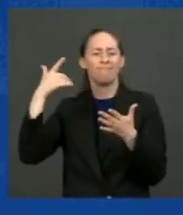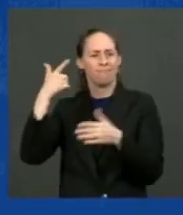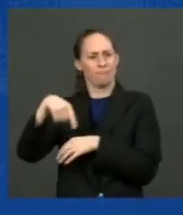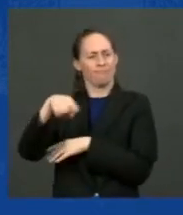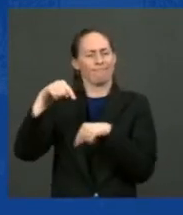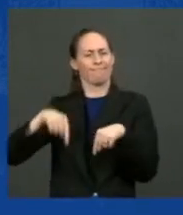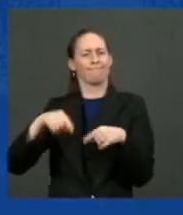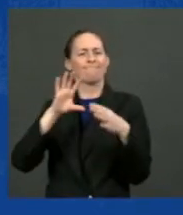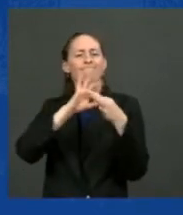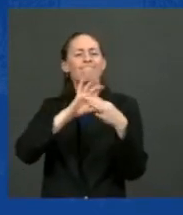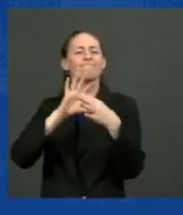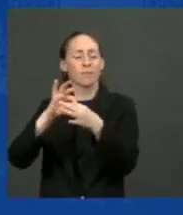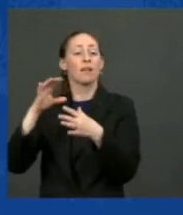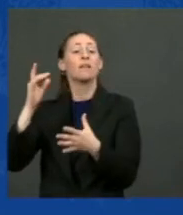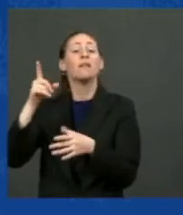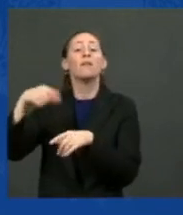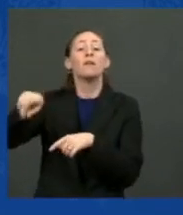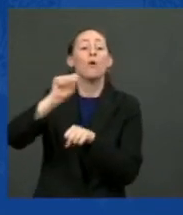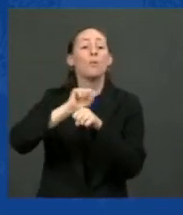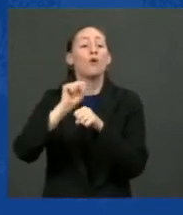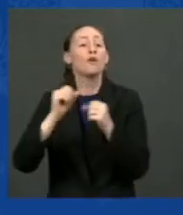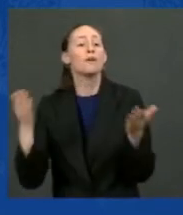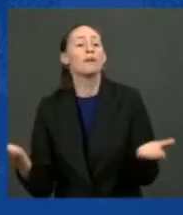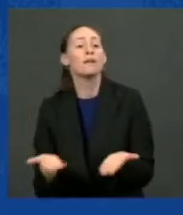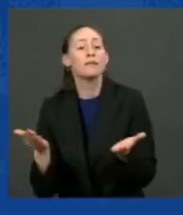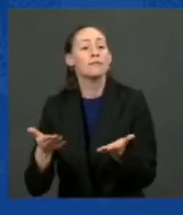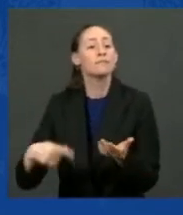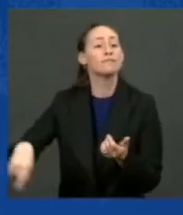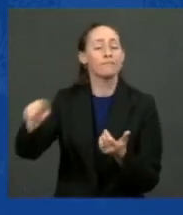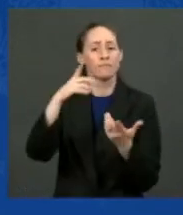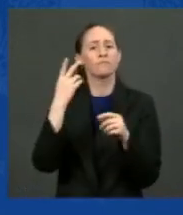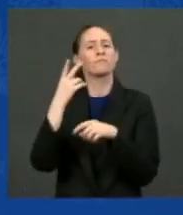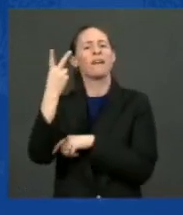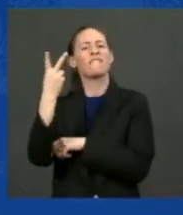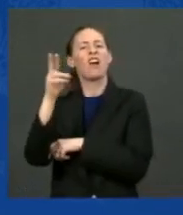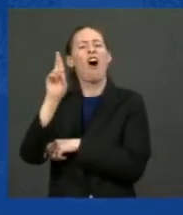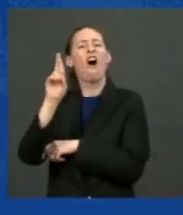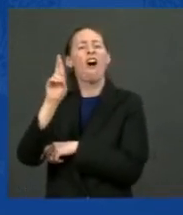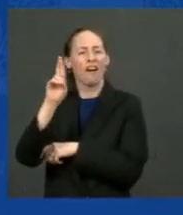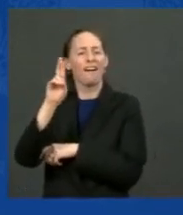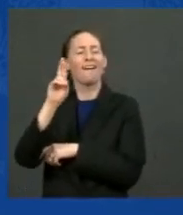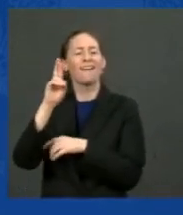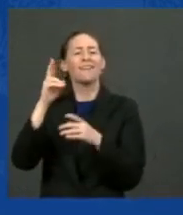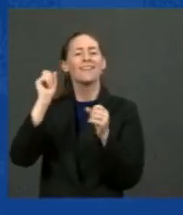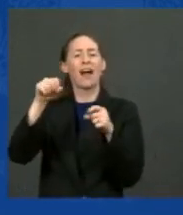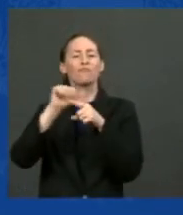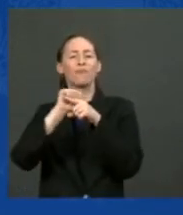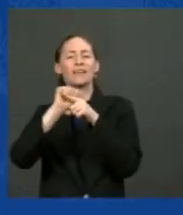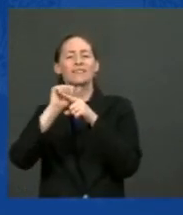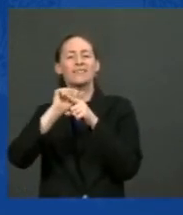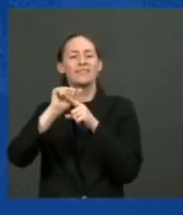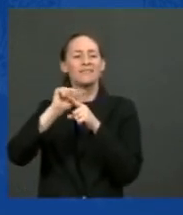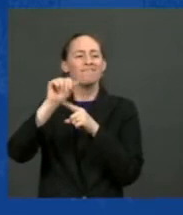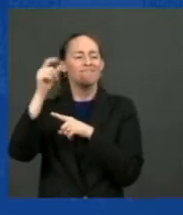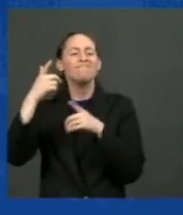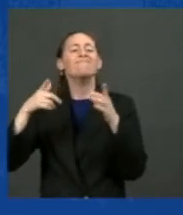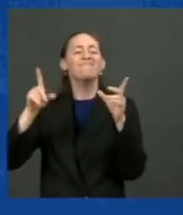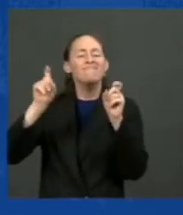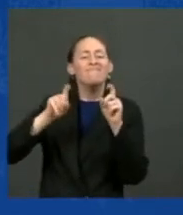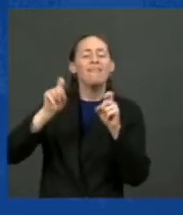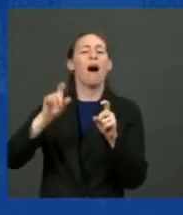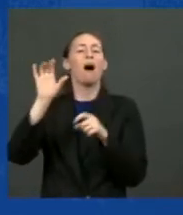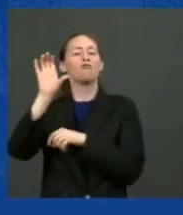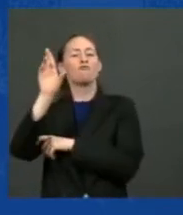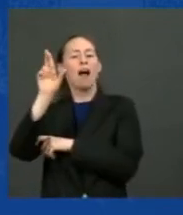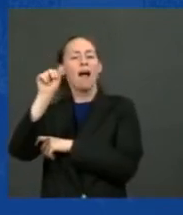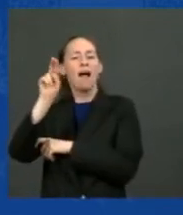workers use virtual reality to master operating in a crane. They learn how to deal with drones that look underneath bridges and